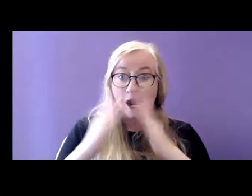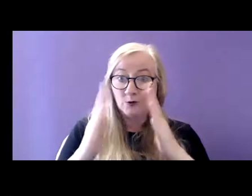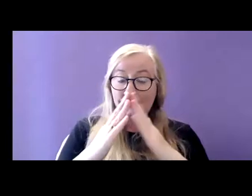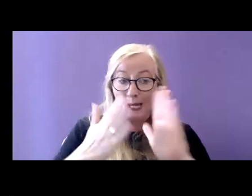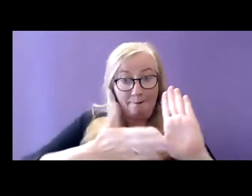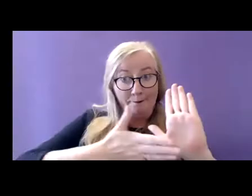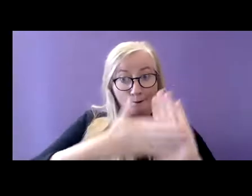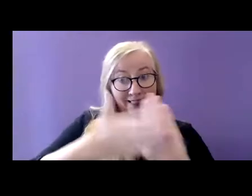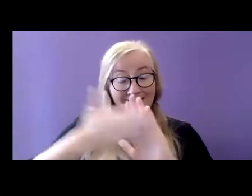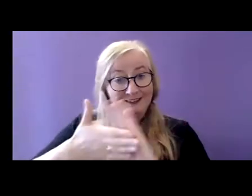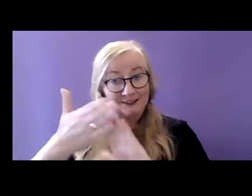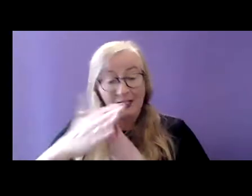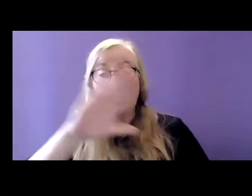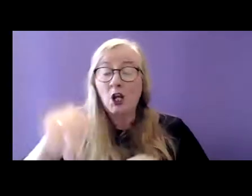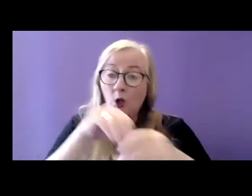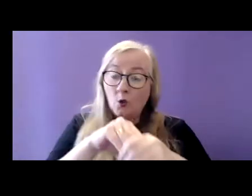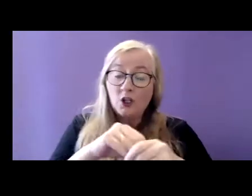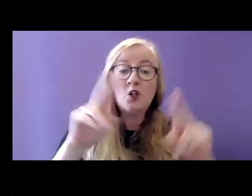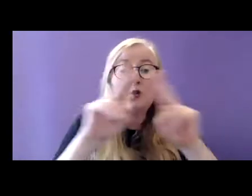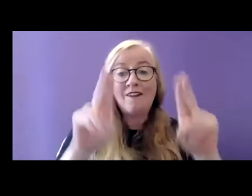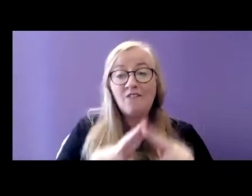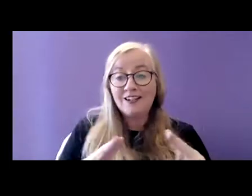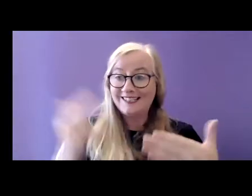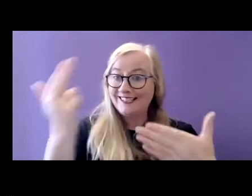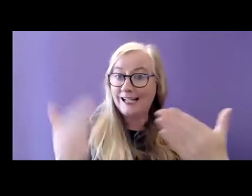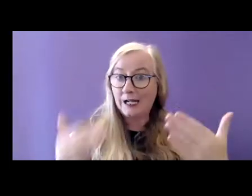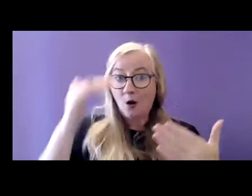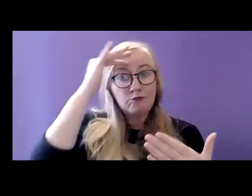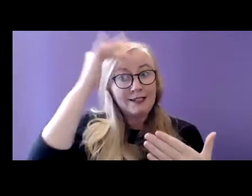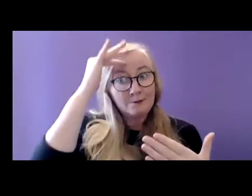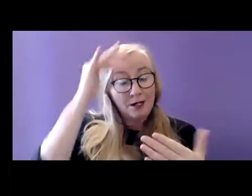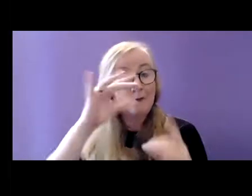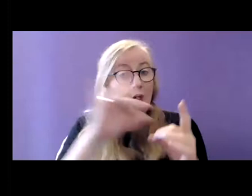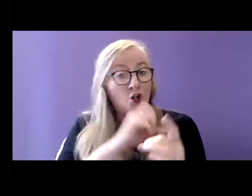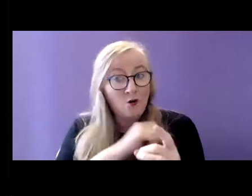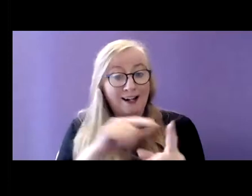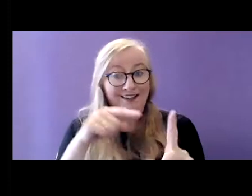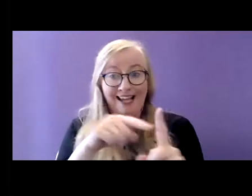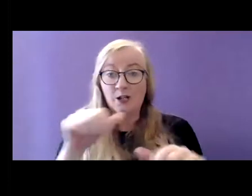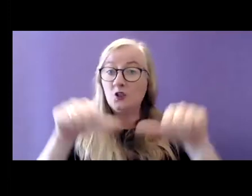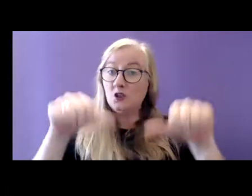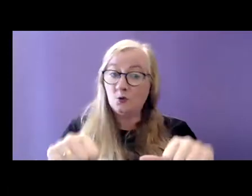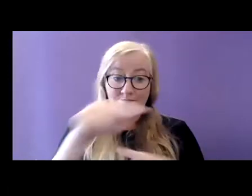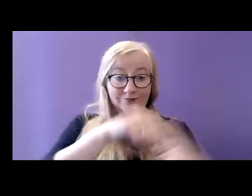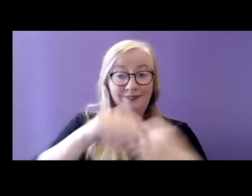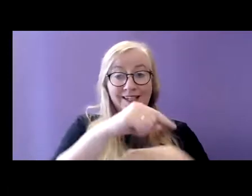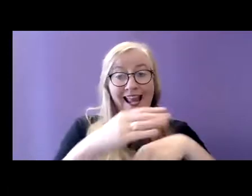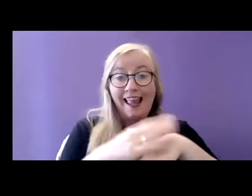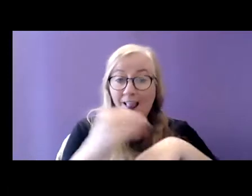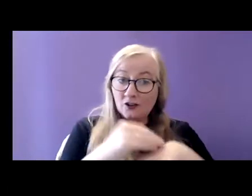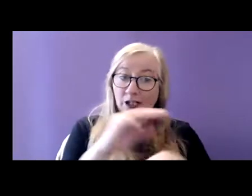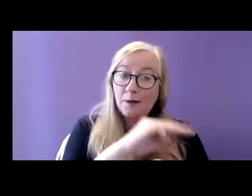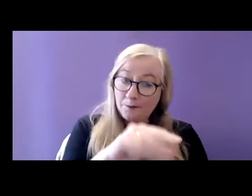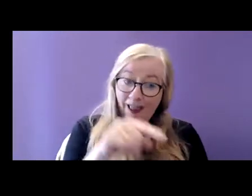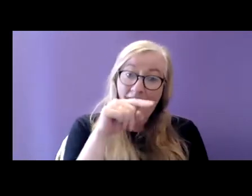incorporate universal design principles to accommodate our ageing population. This will also have great